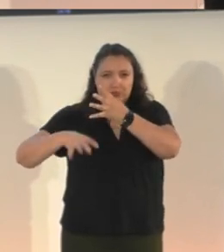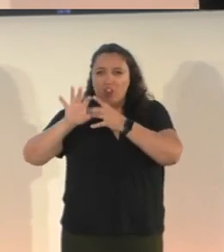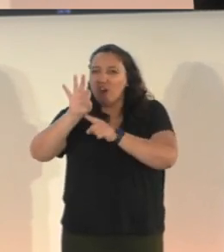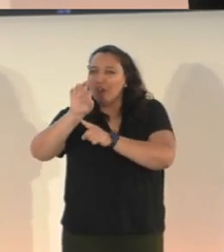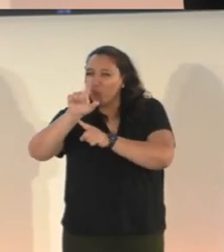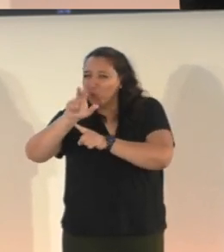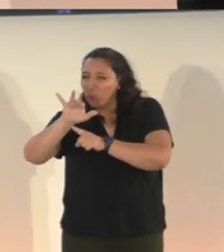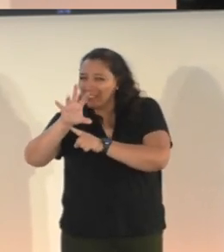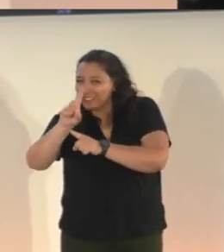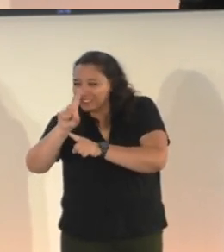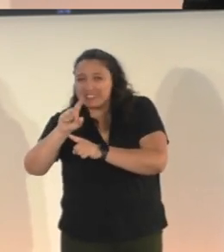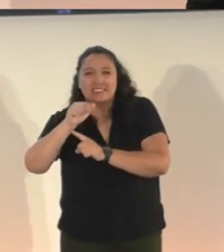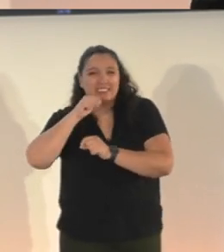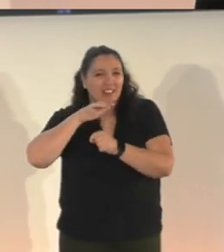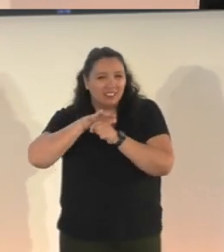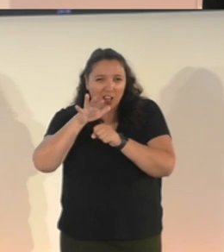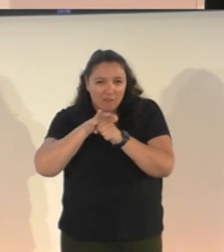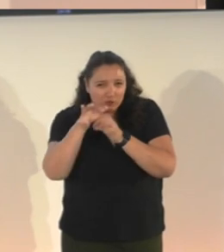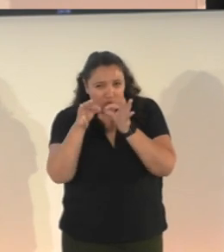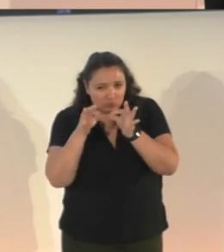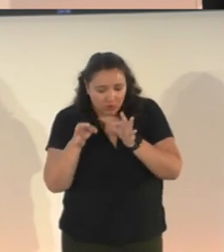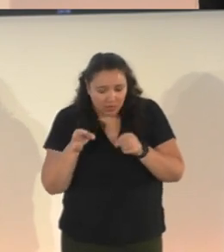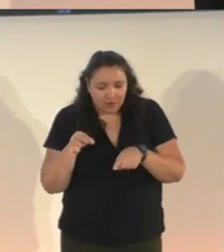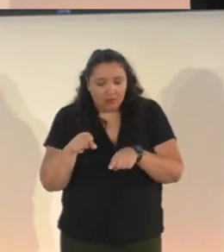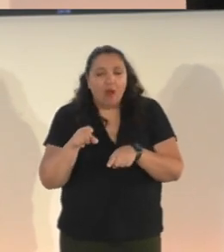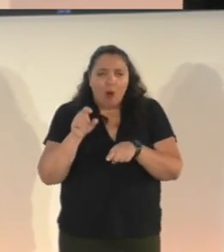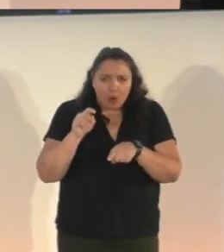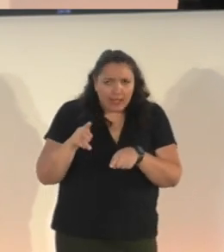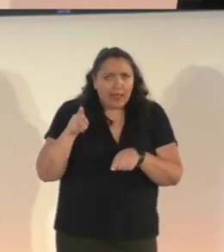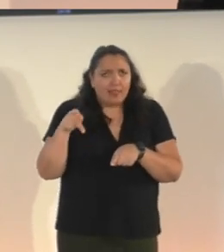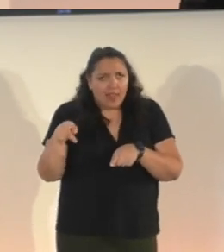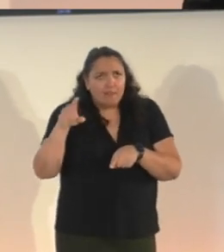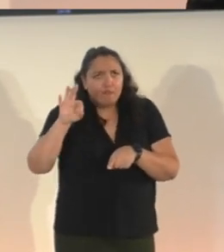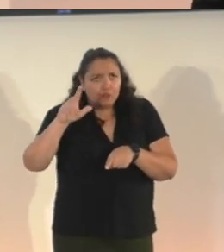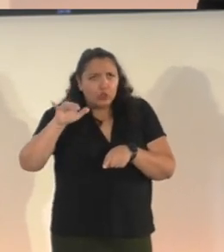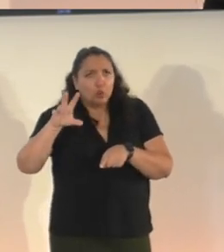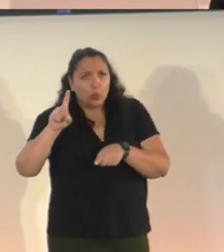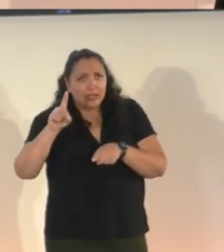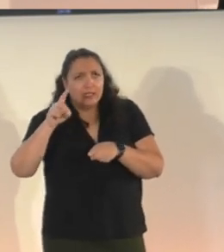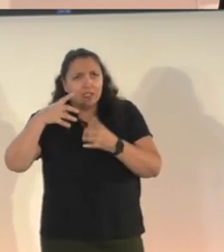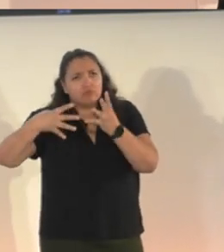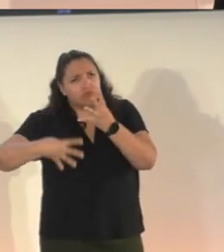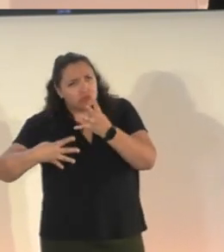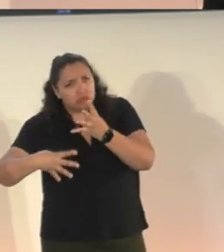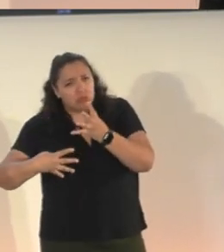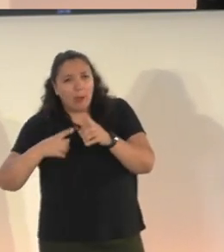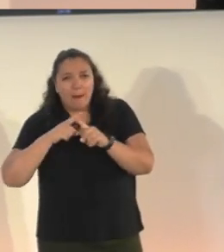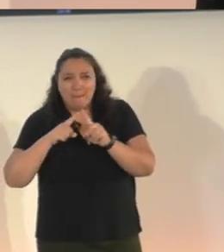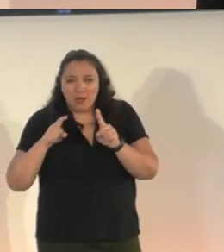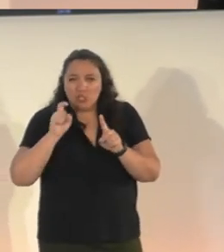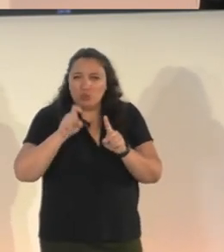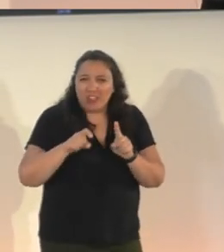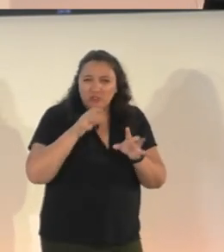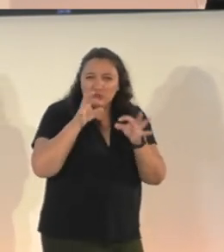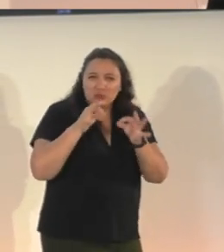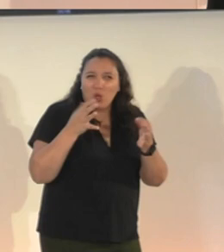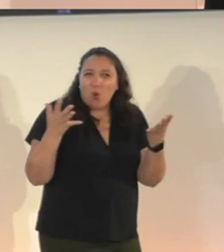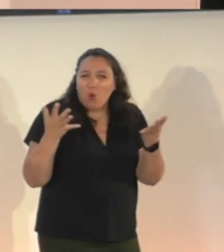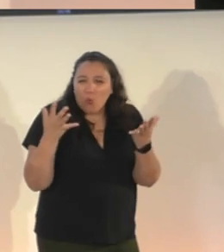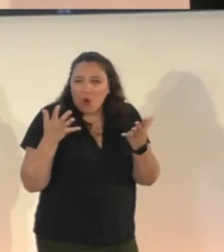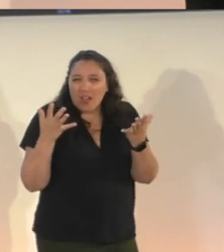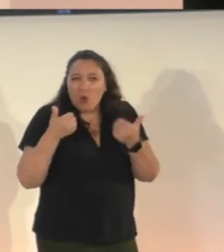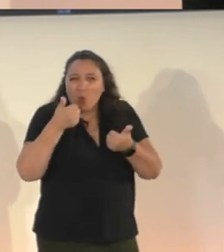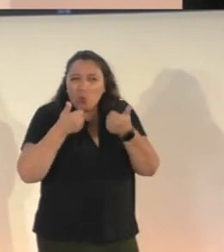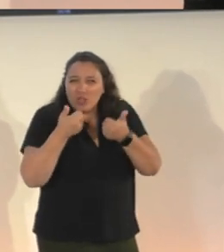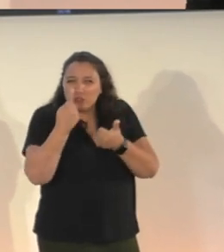not enough to describe that this is a fluid dispenser. It's important to know which fluid is